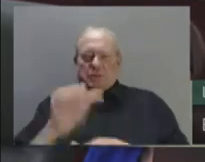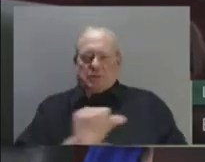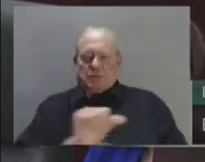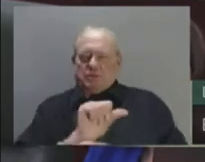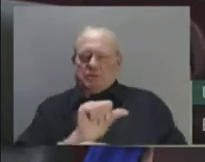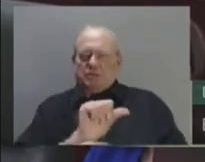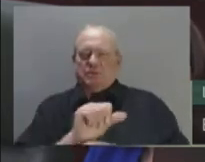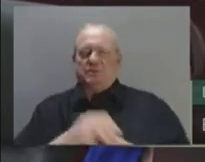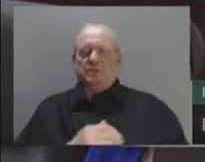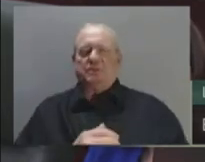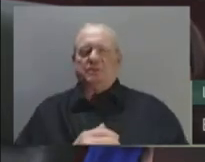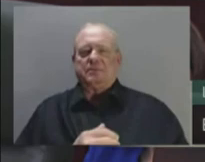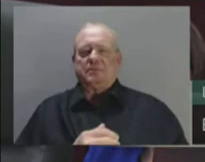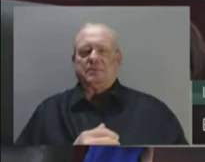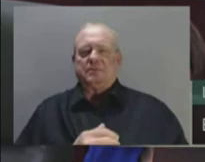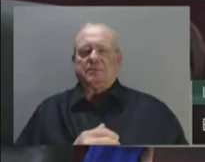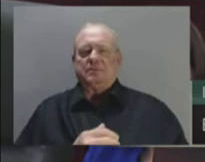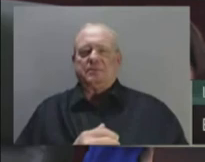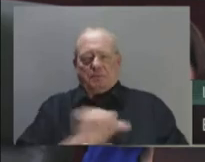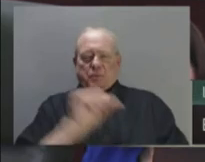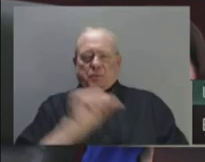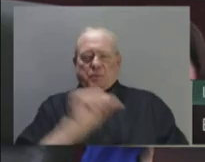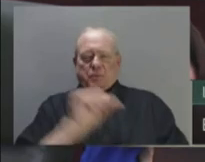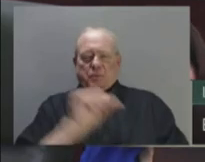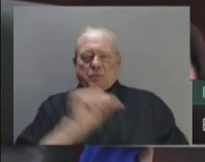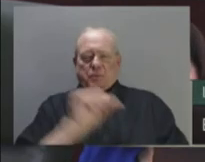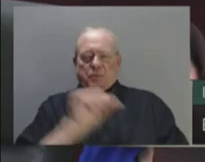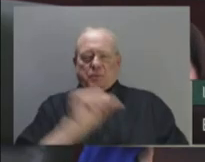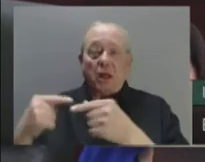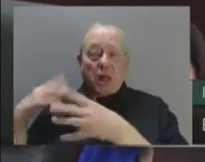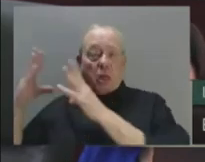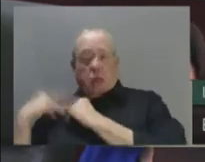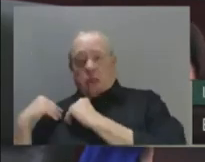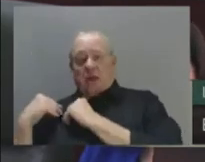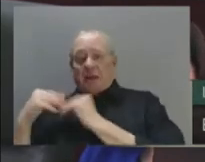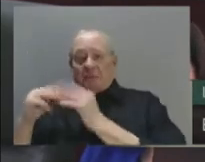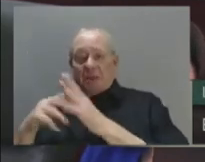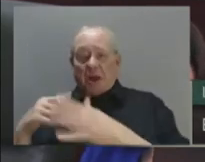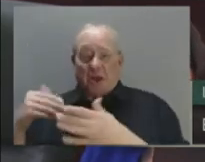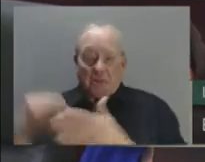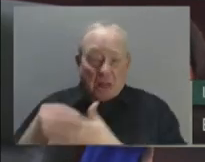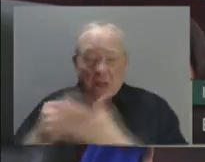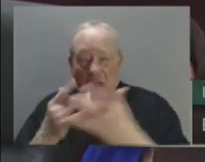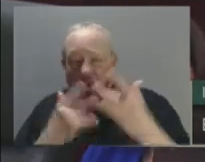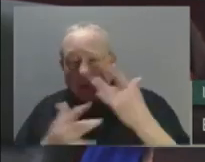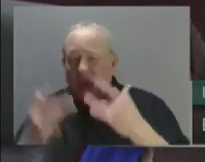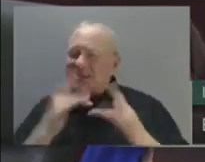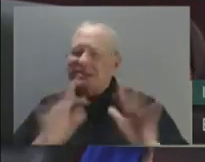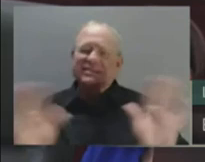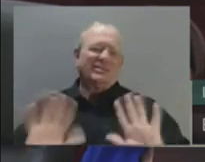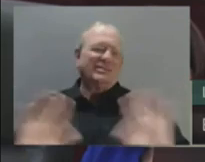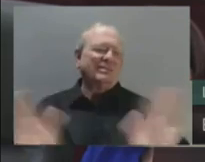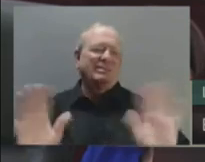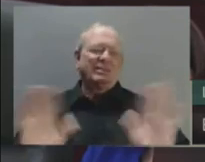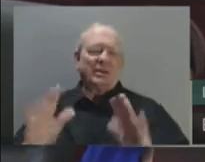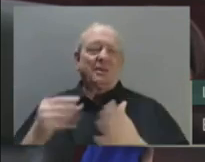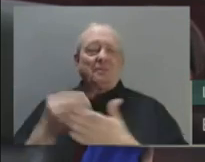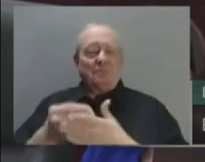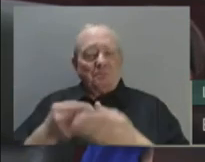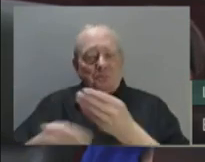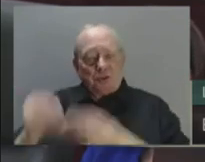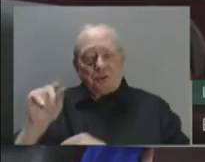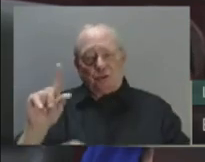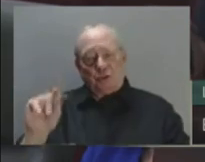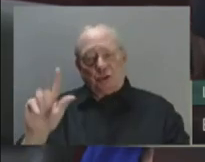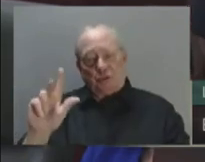incur. Because, Mr. Speaker, Budget 23 is about the future. It's about doing more of what has worked these past four years,